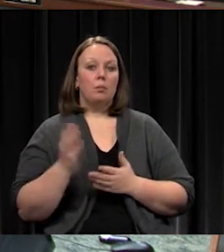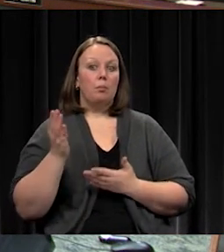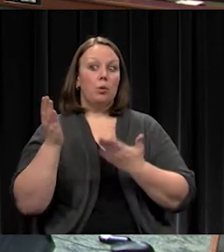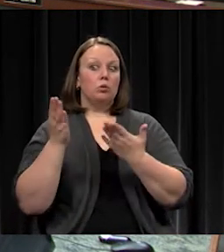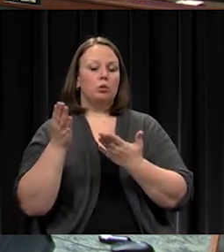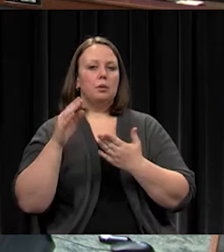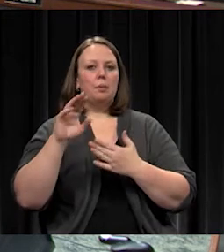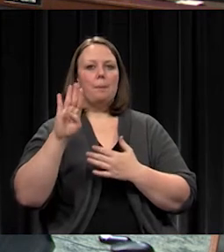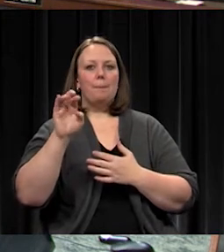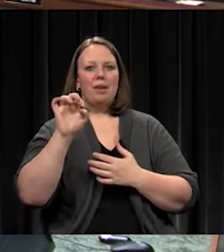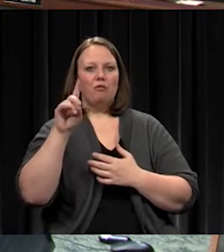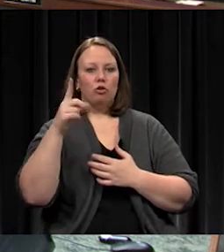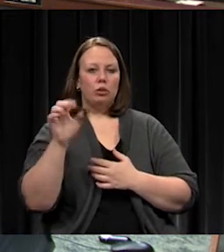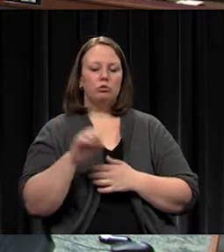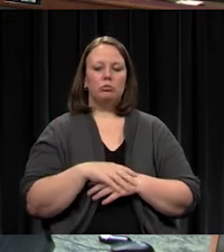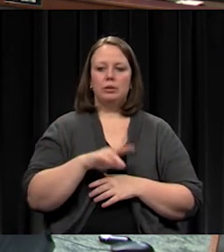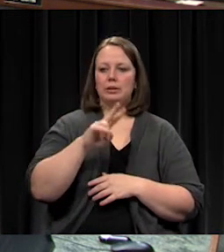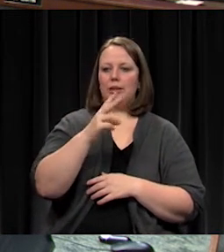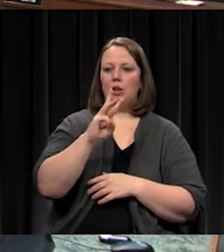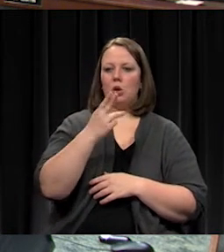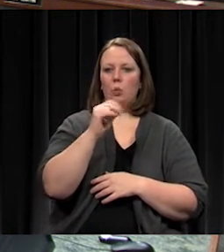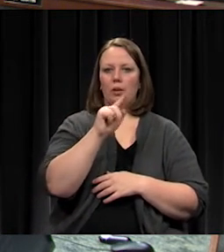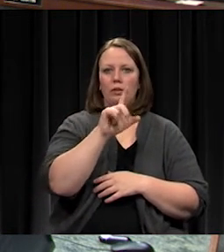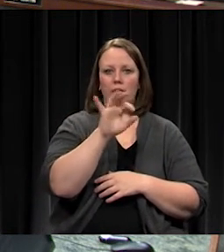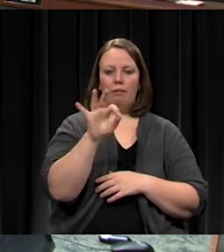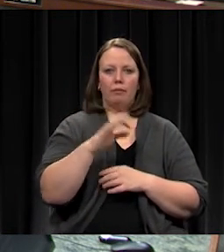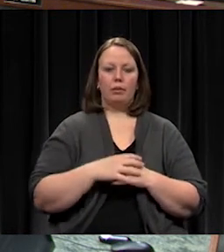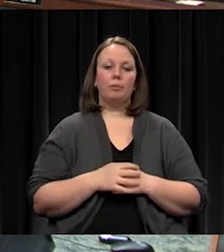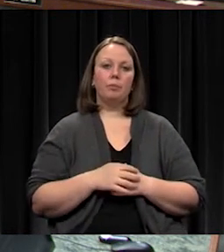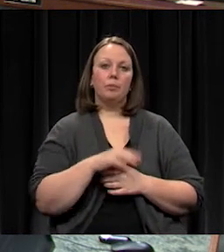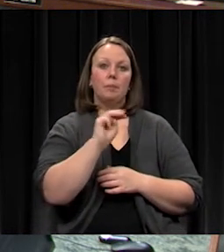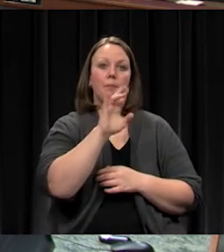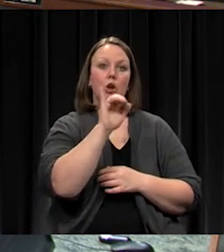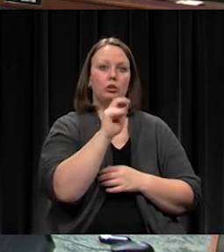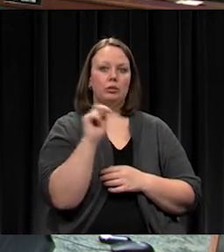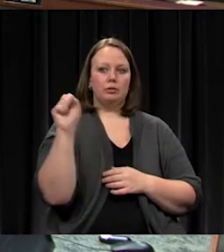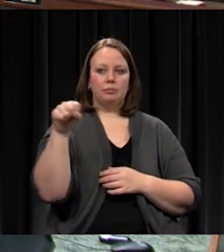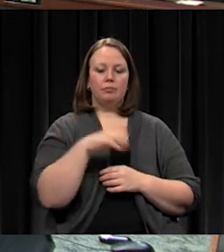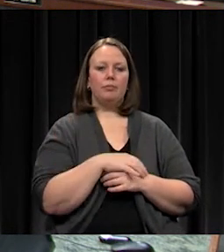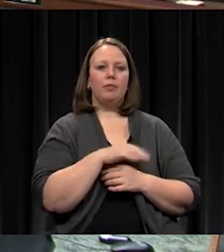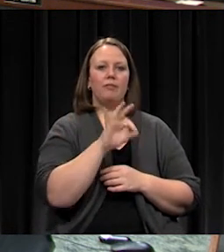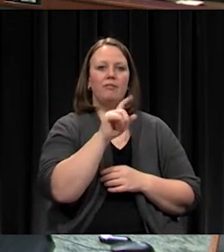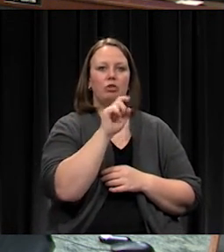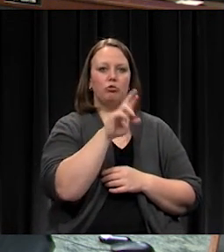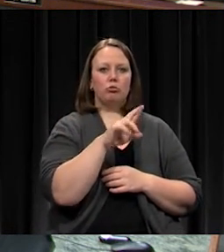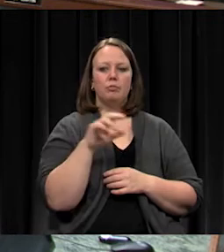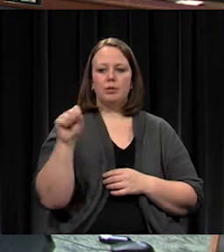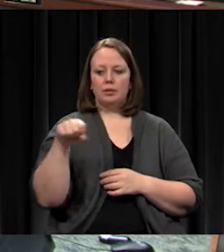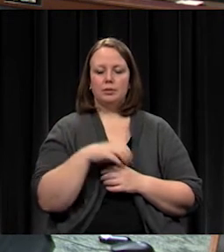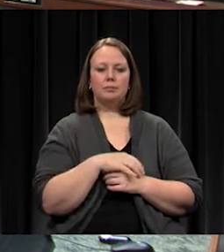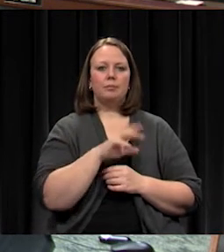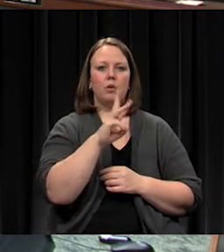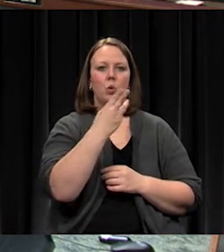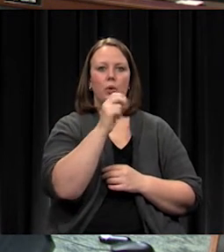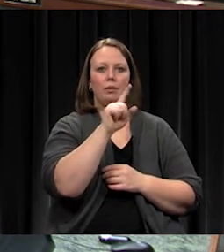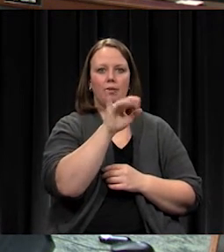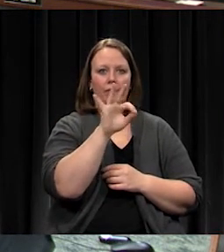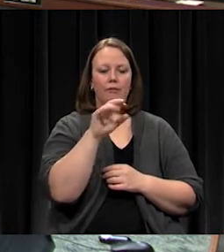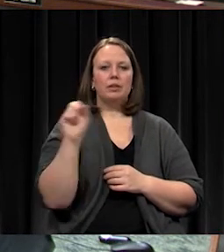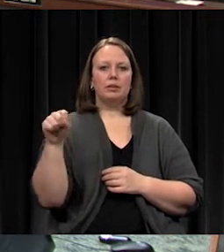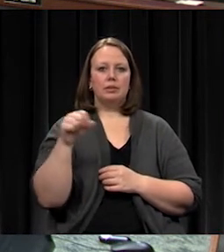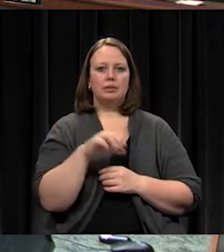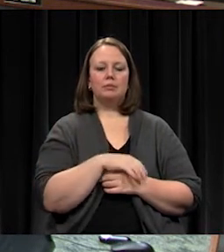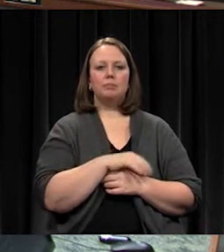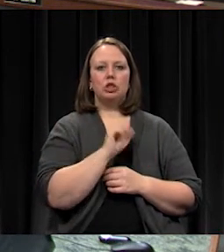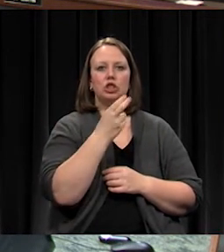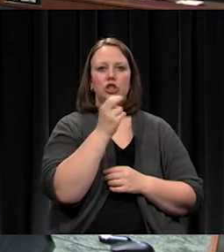by Mr. Beveridge, a second by Mr. Whitcliffe. Joy? Mrs. Martin? Yes. Mrs. Felter? Yes. Mr. Whitcliffe? Yes. Mr. Scheer?